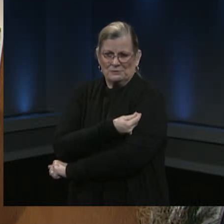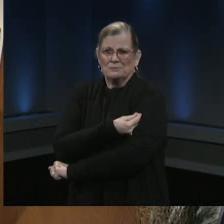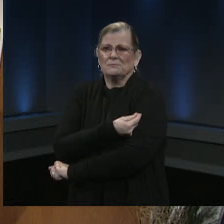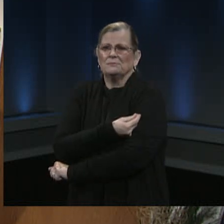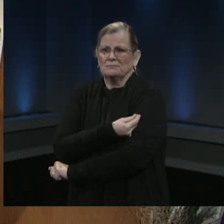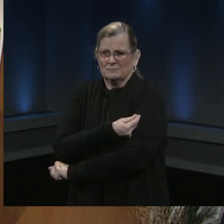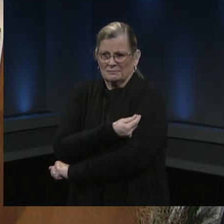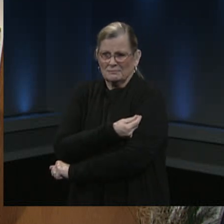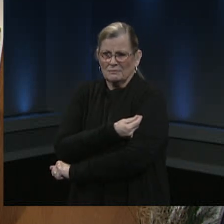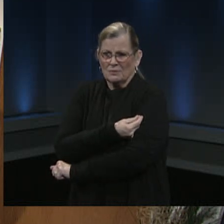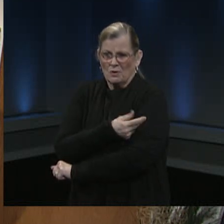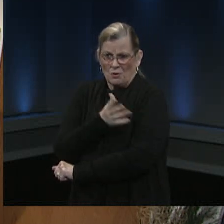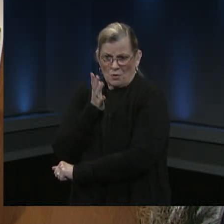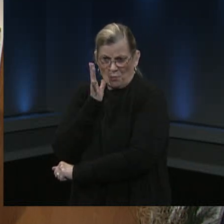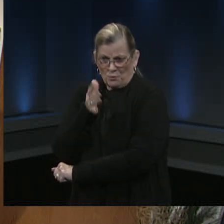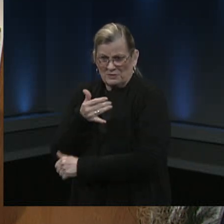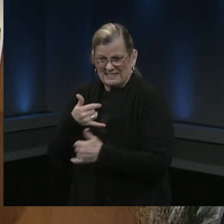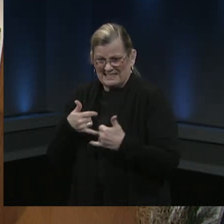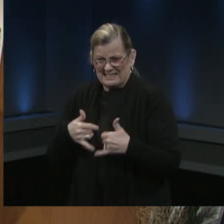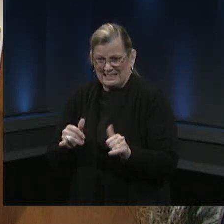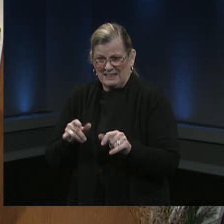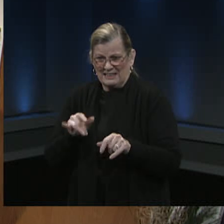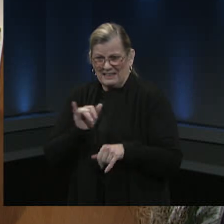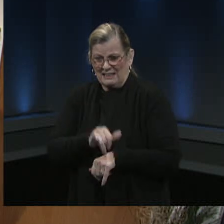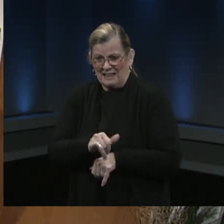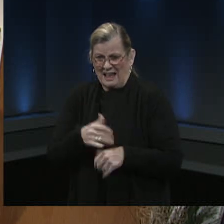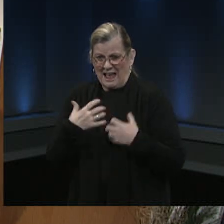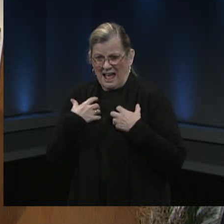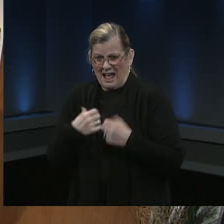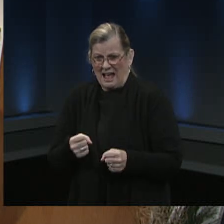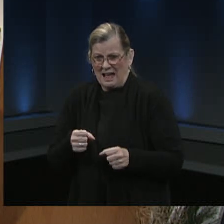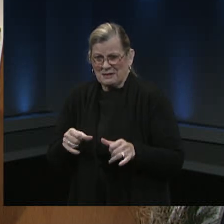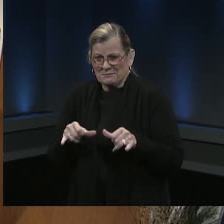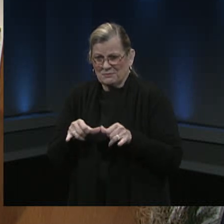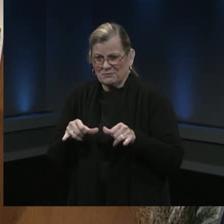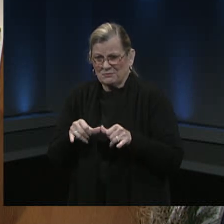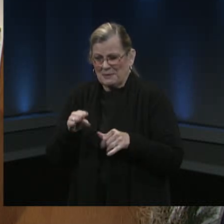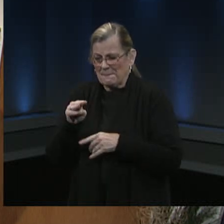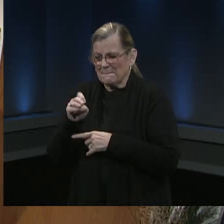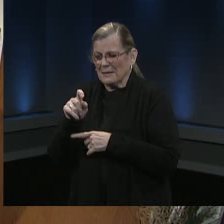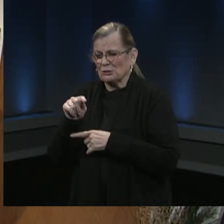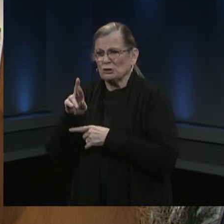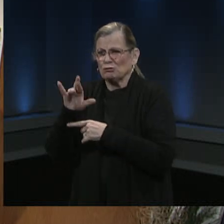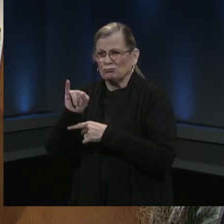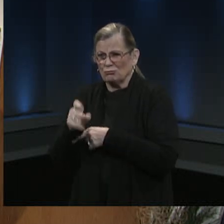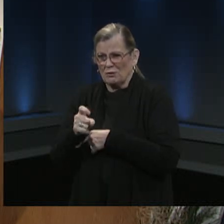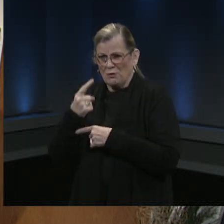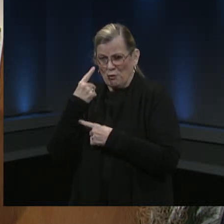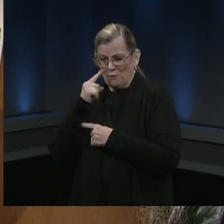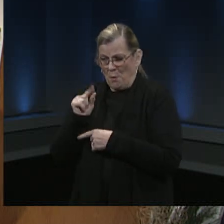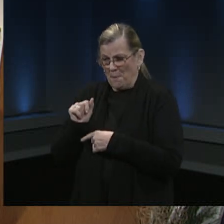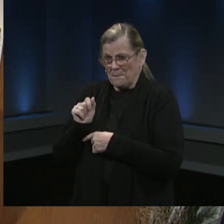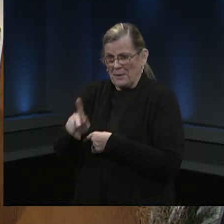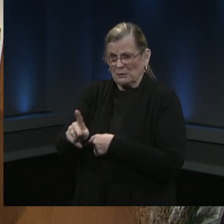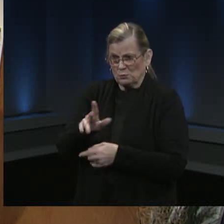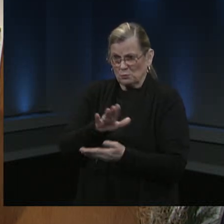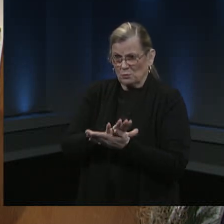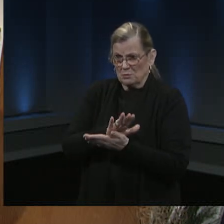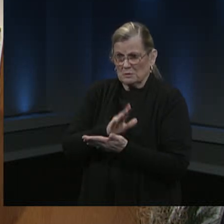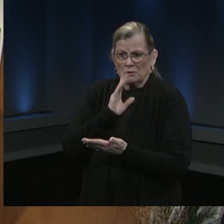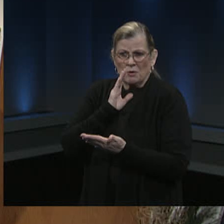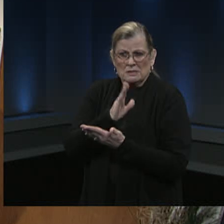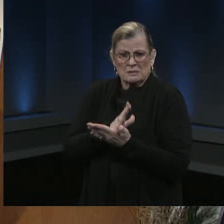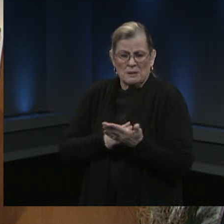using the health matrix to determine whether it's safe to go back to school? Because, you know, I know some teachers will get the vaccination, but